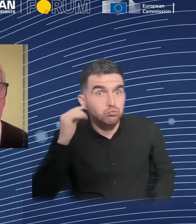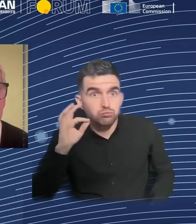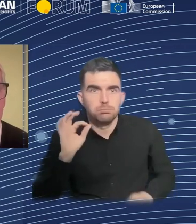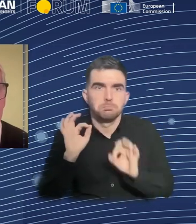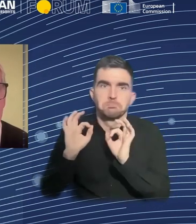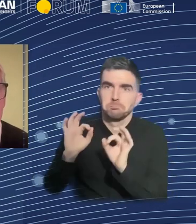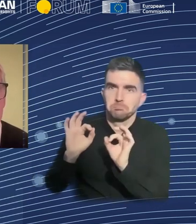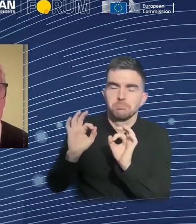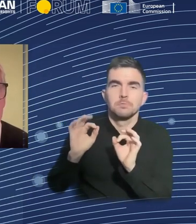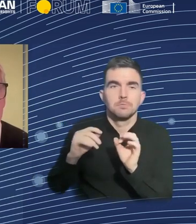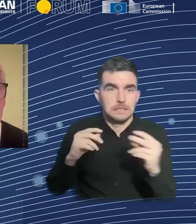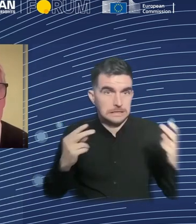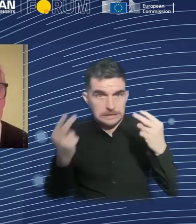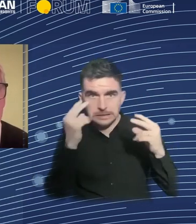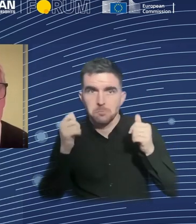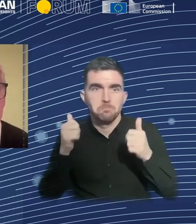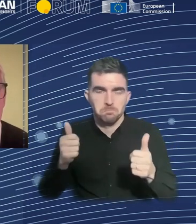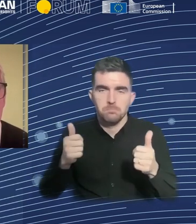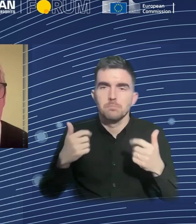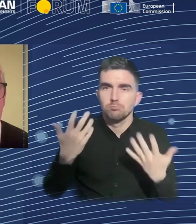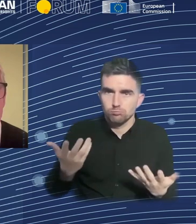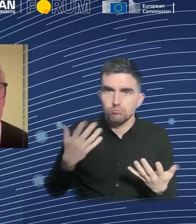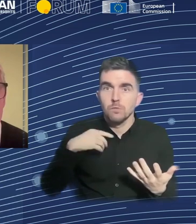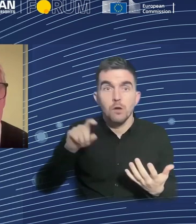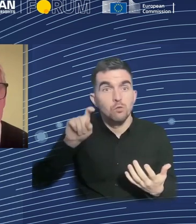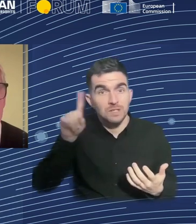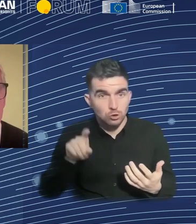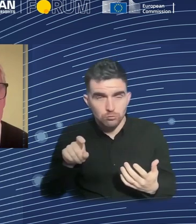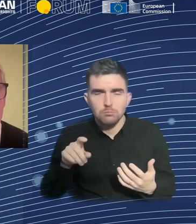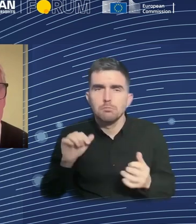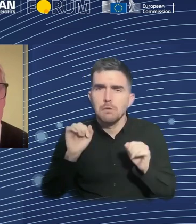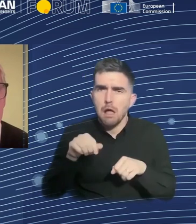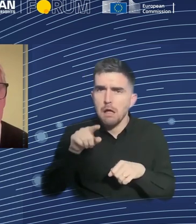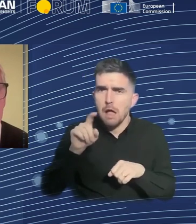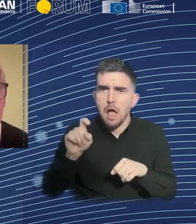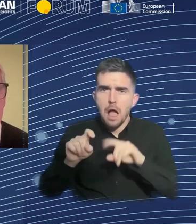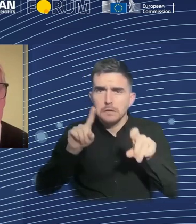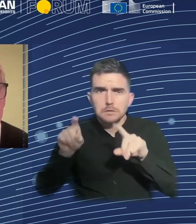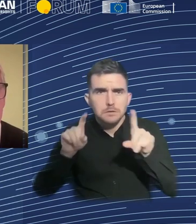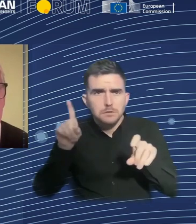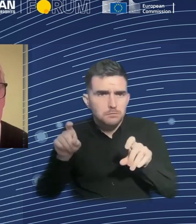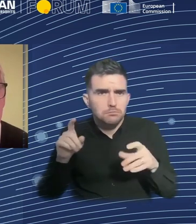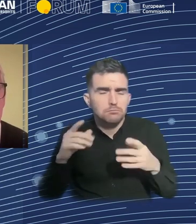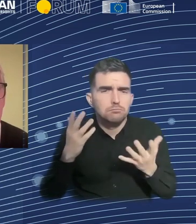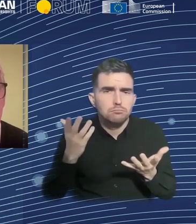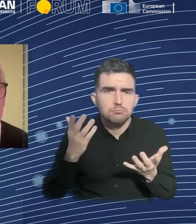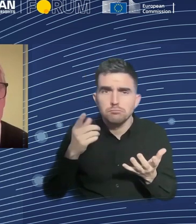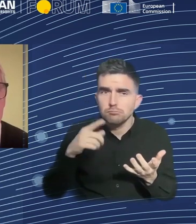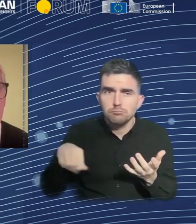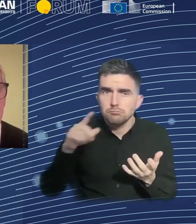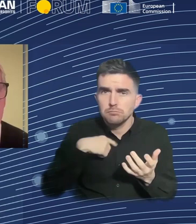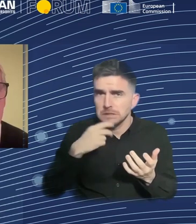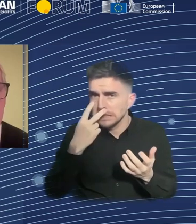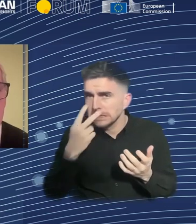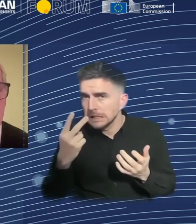let's start here. Can we get a question in the middle of the room, please, here, if we can have the microphone? And then I'm going to bring the